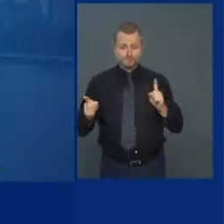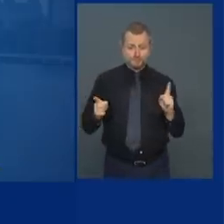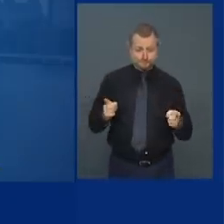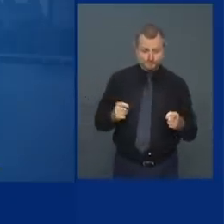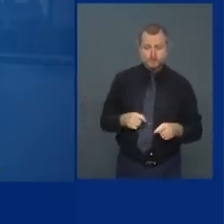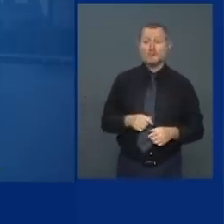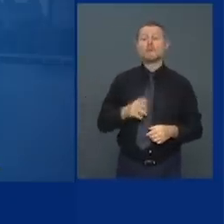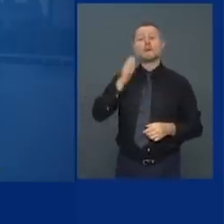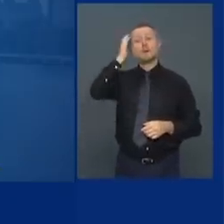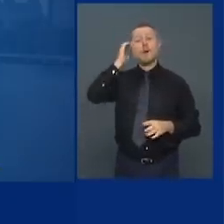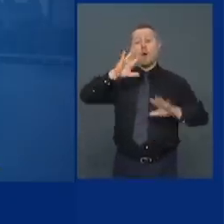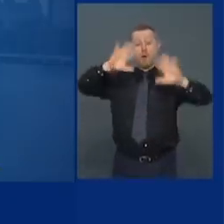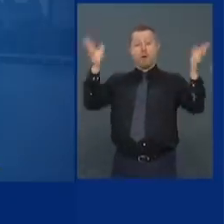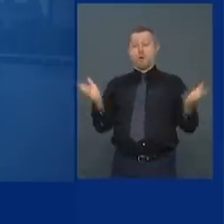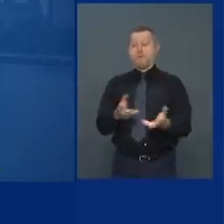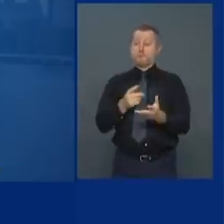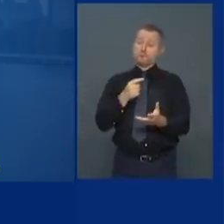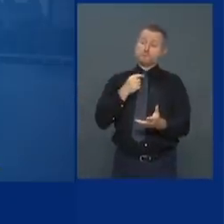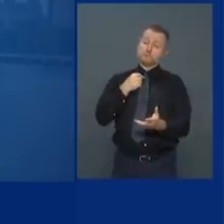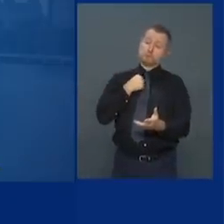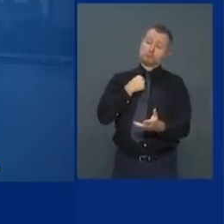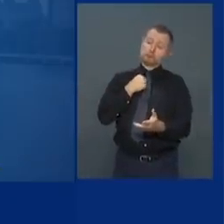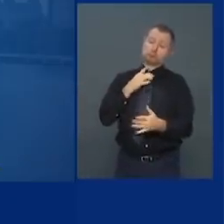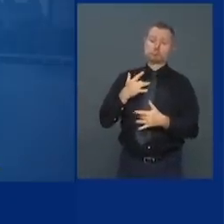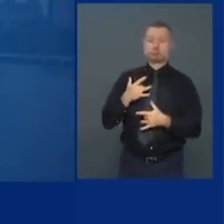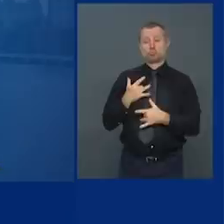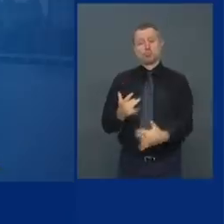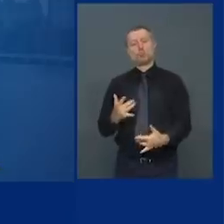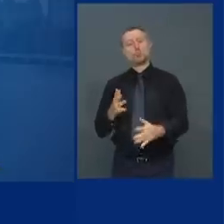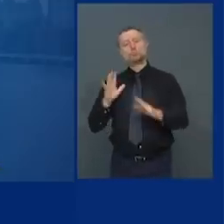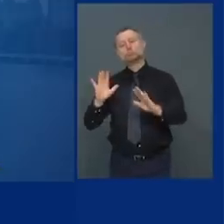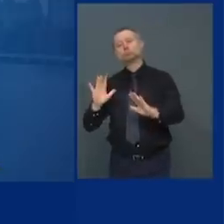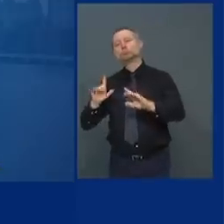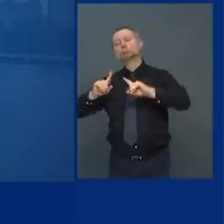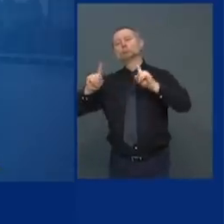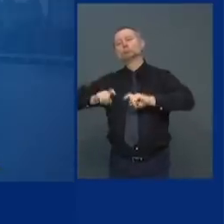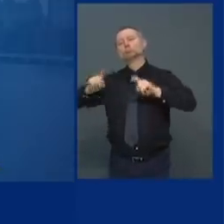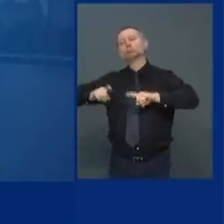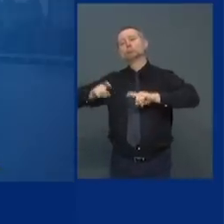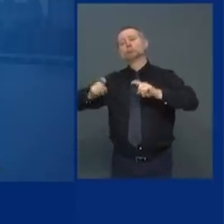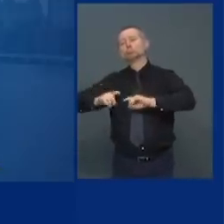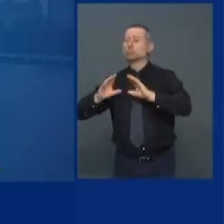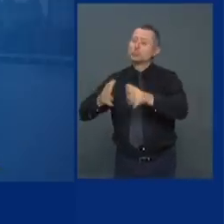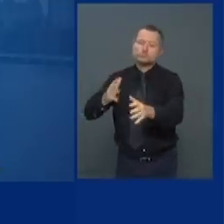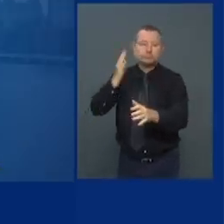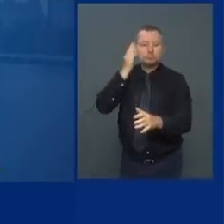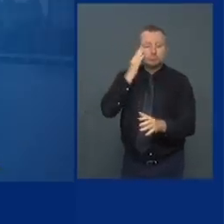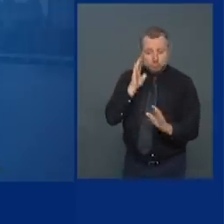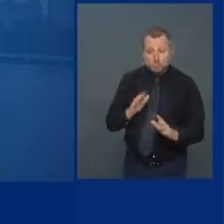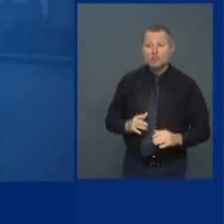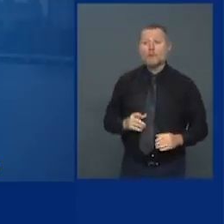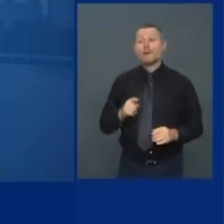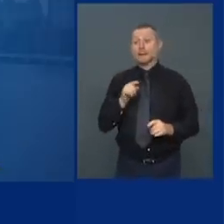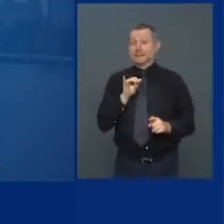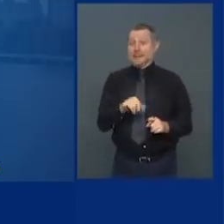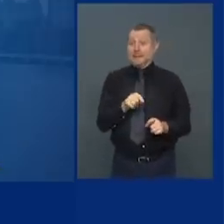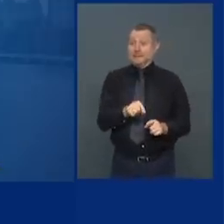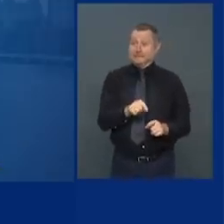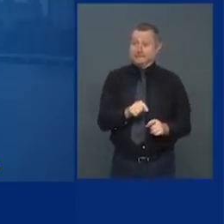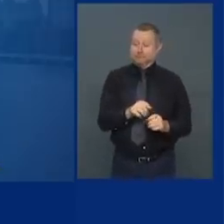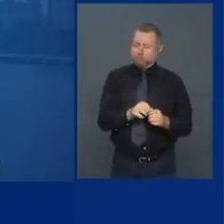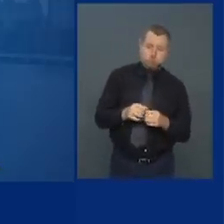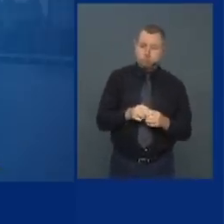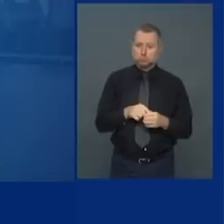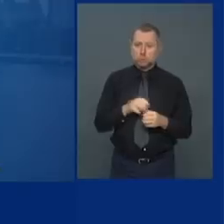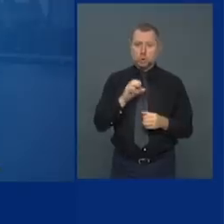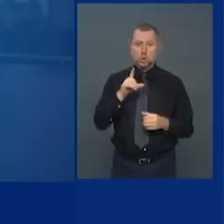normal testing numbers, and then we have this effort that's been in these clusters where we have done a